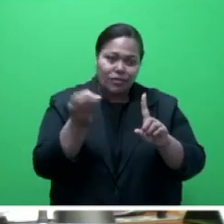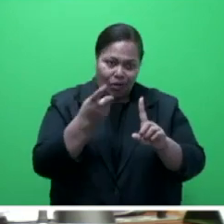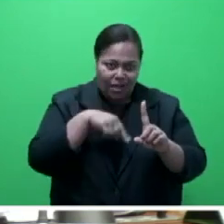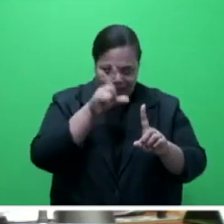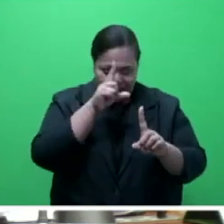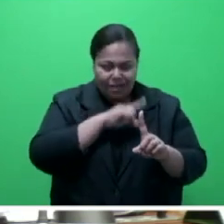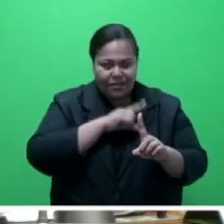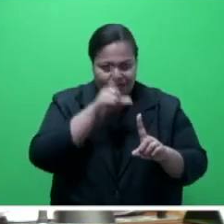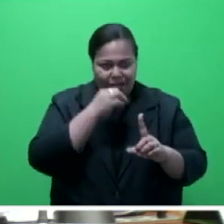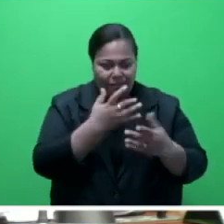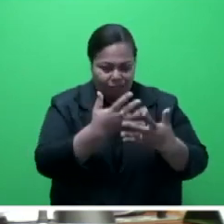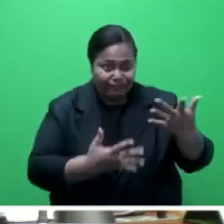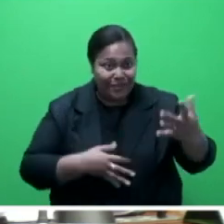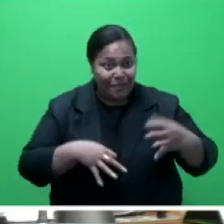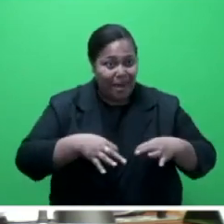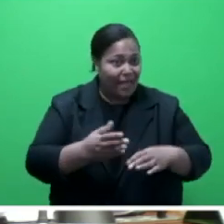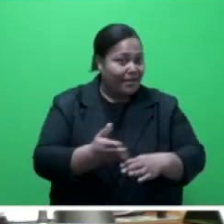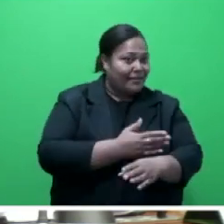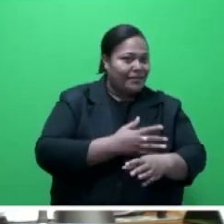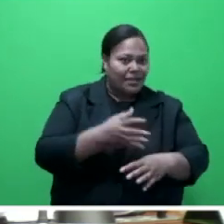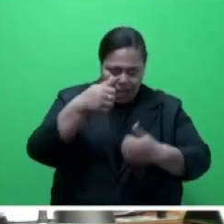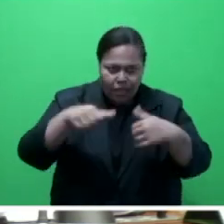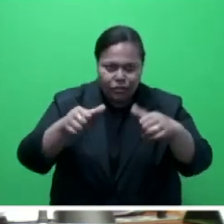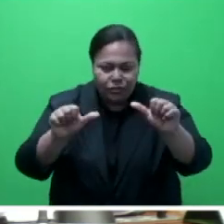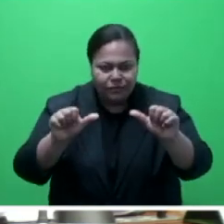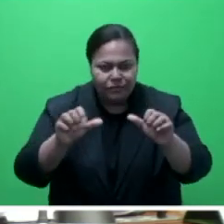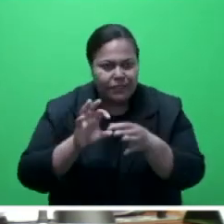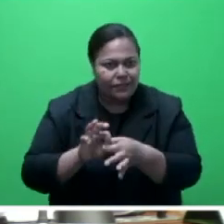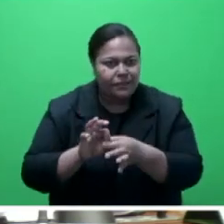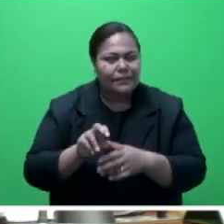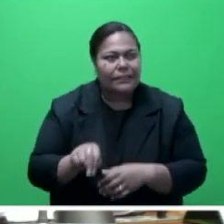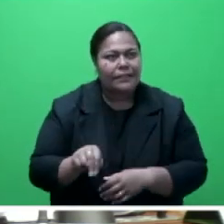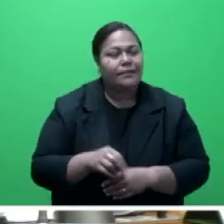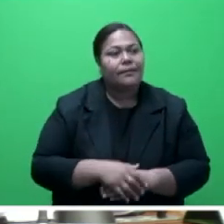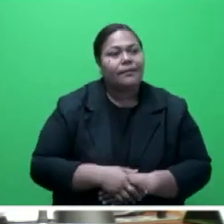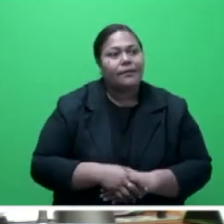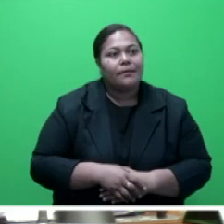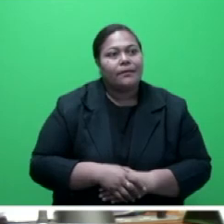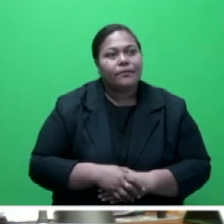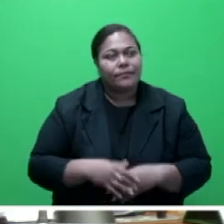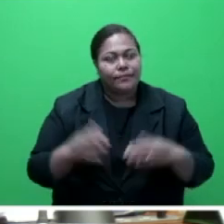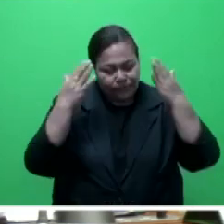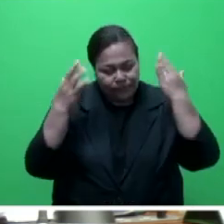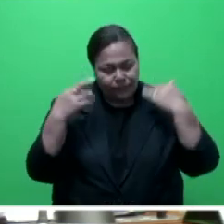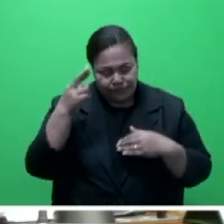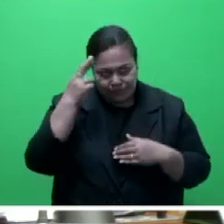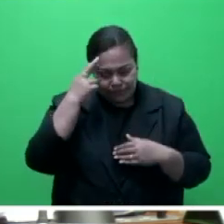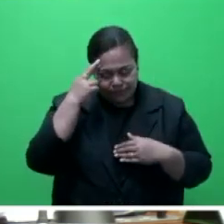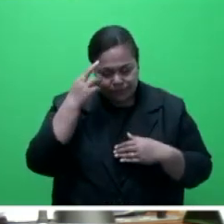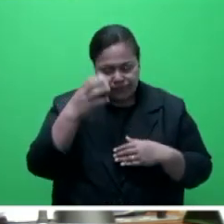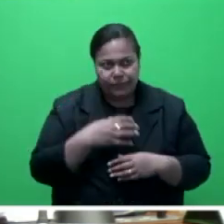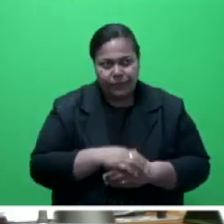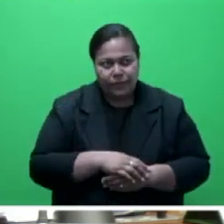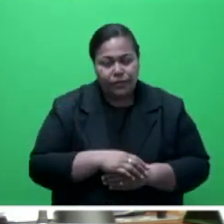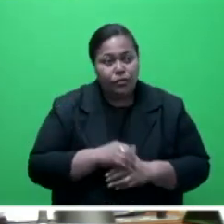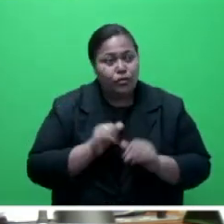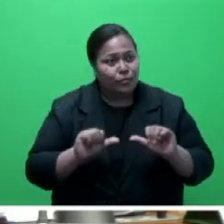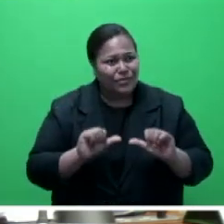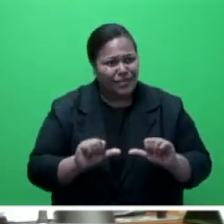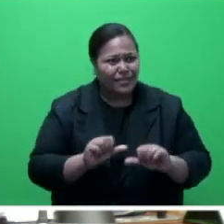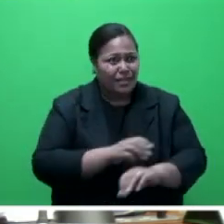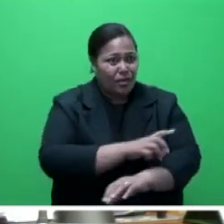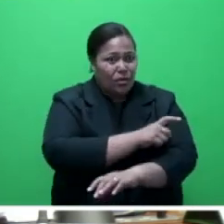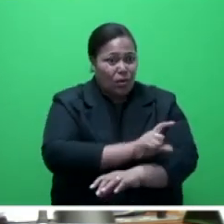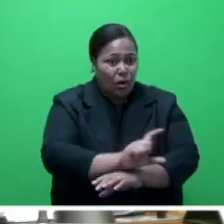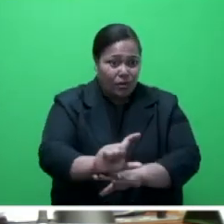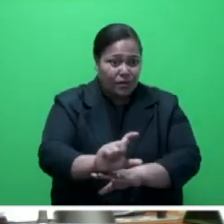and other associated conventions, we are part of two. Mr Speaker said, to further protect and manage our coral reef, we have